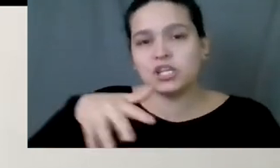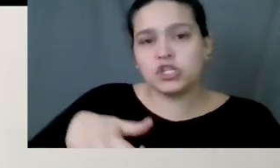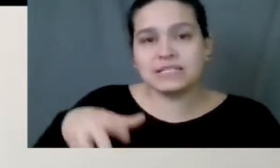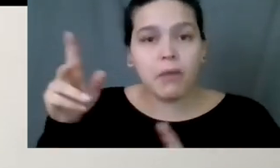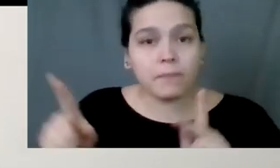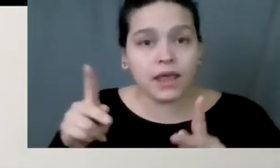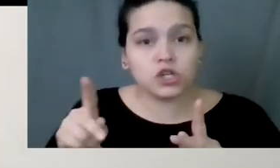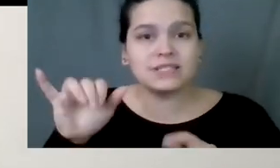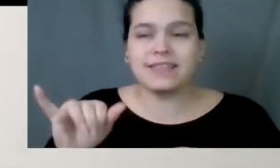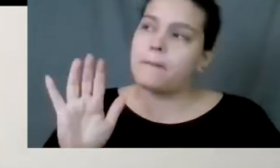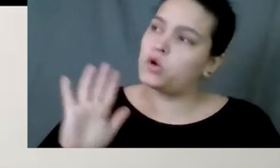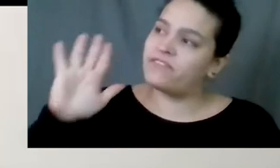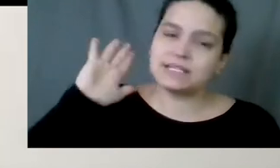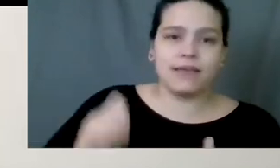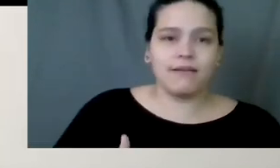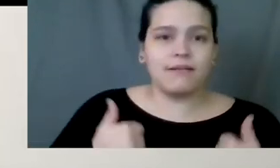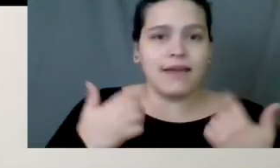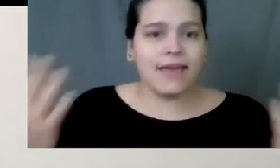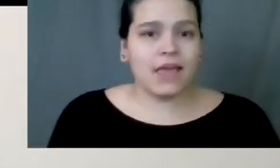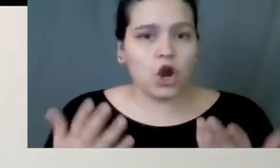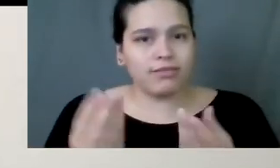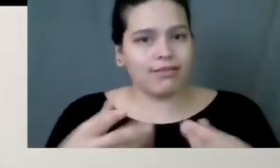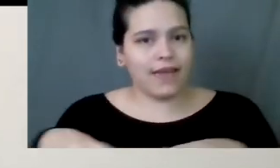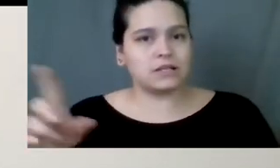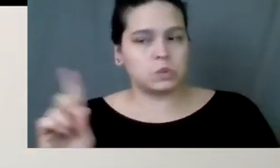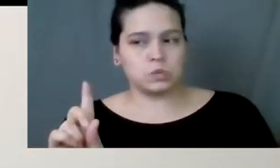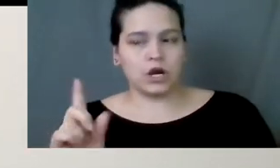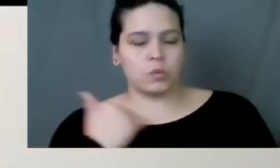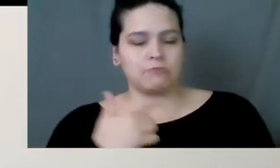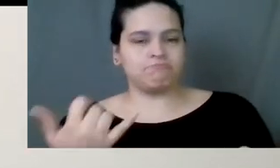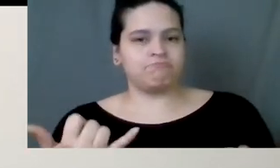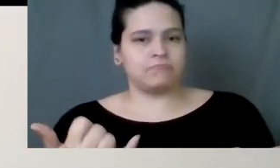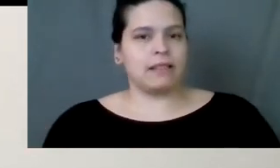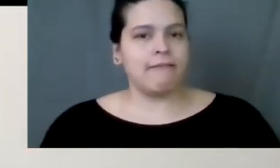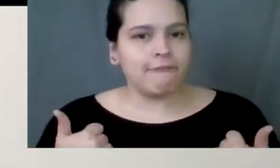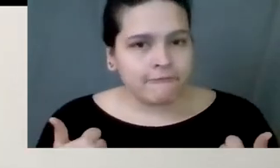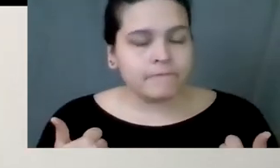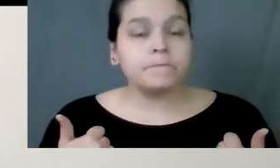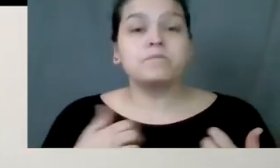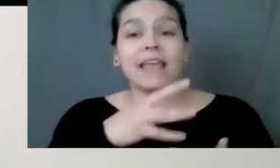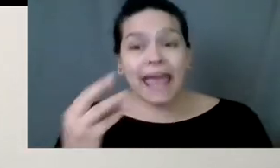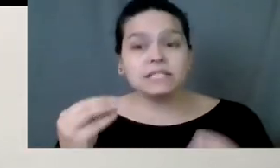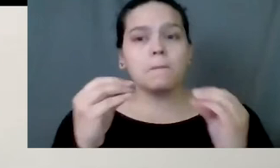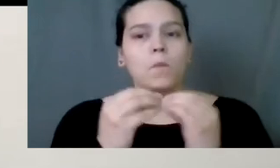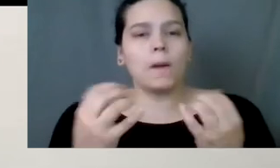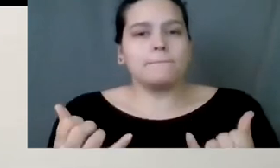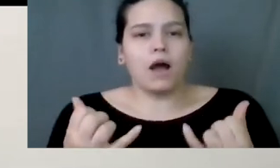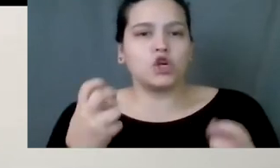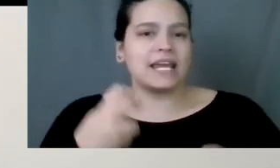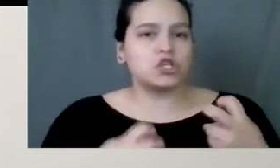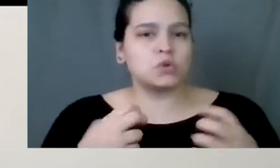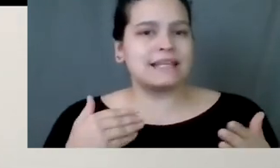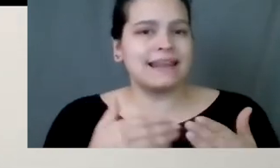indigenous populations that previously inhabited the land we're currently living on and and more